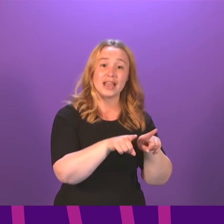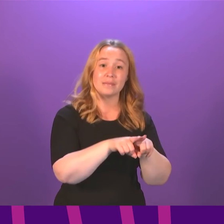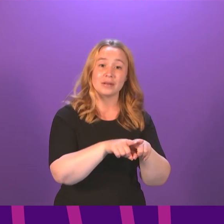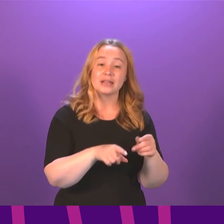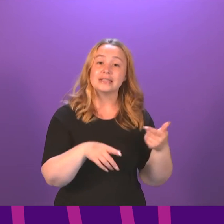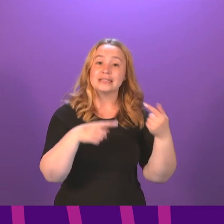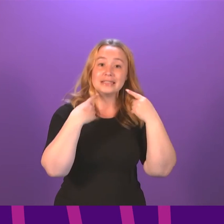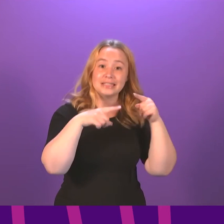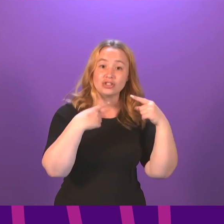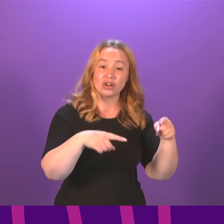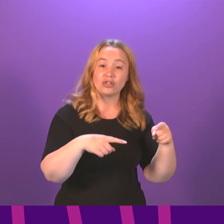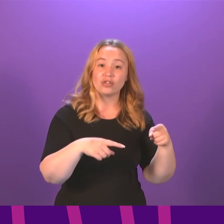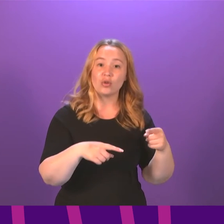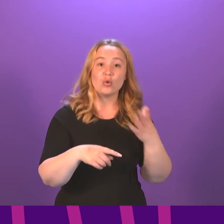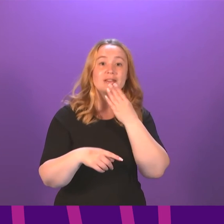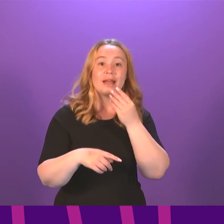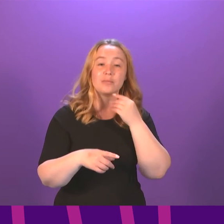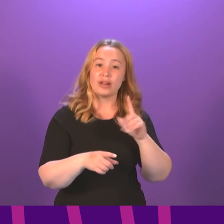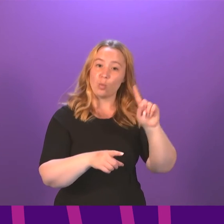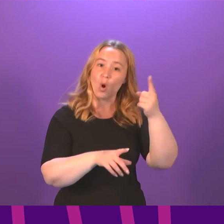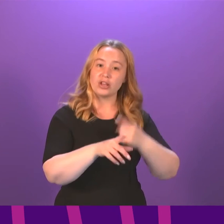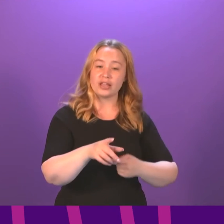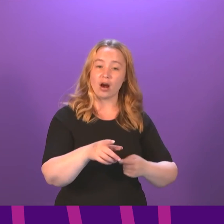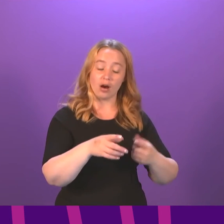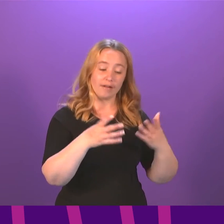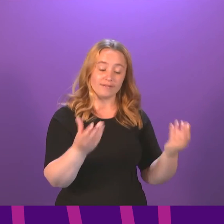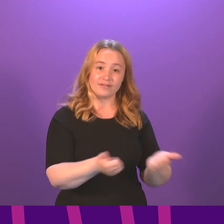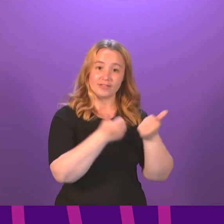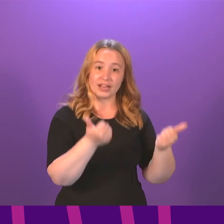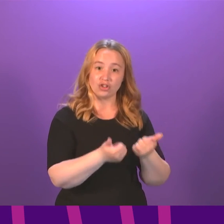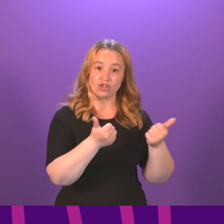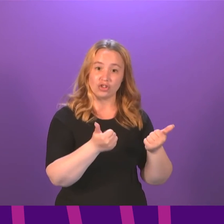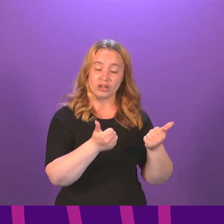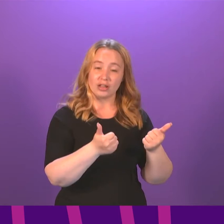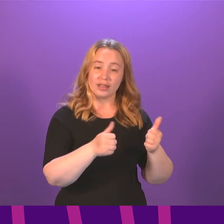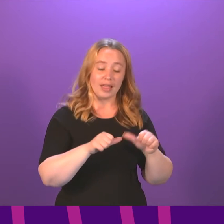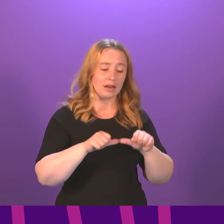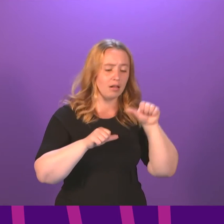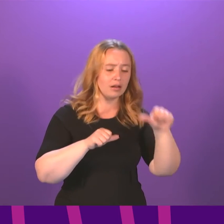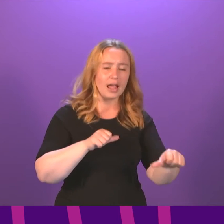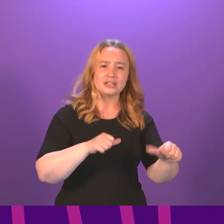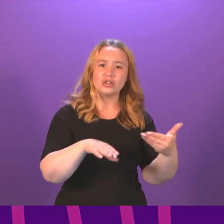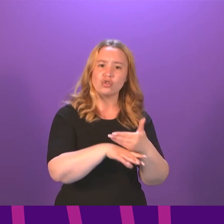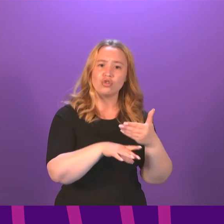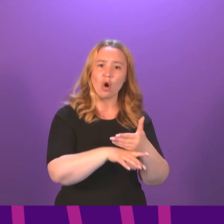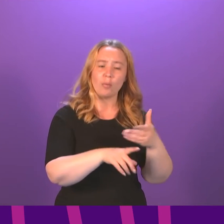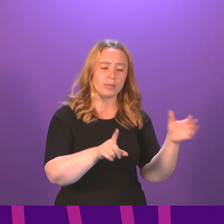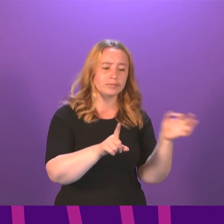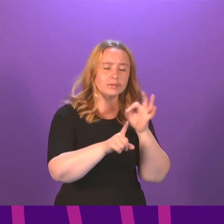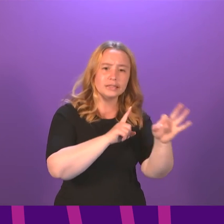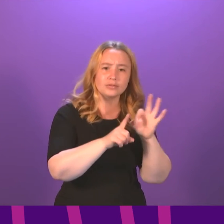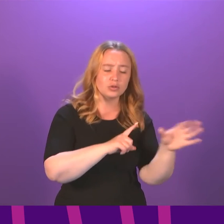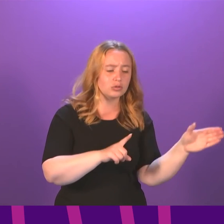have now finished their probationary year, new jobs have only just been advertised with interviews in the next few weeks. Not only does this create